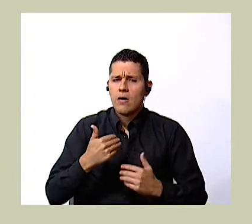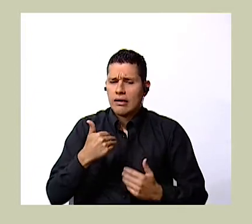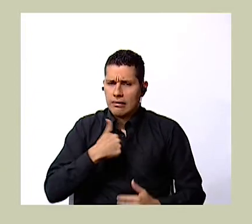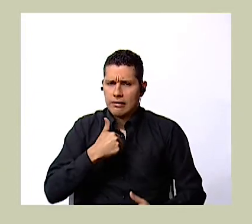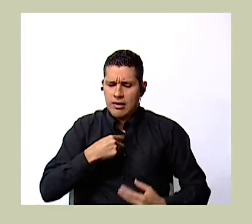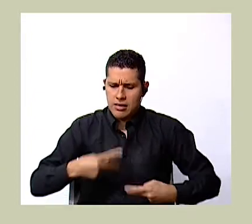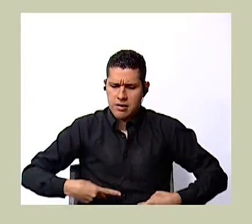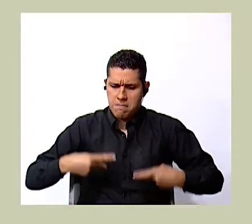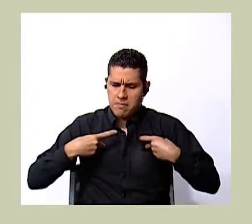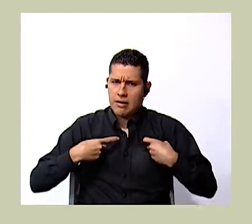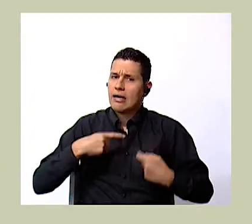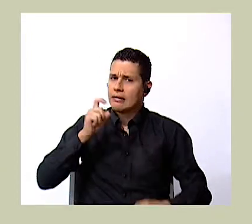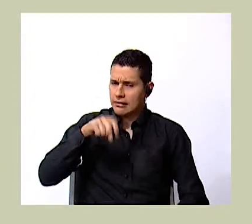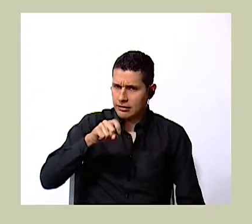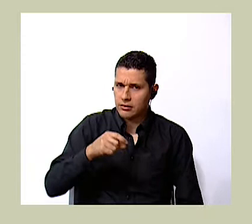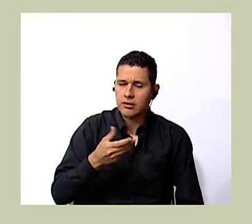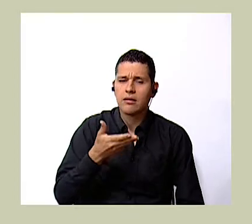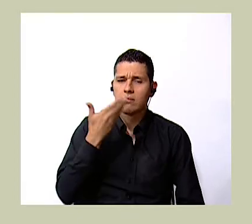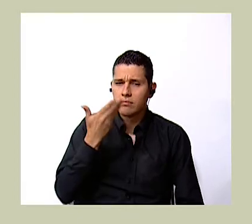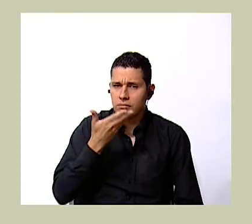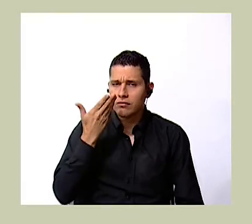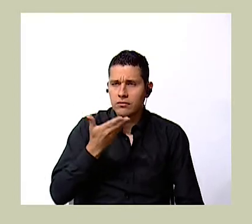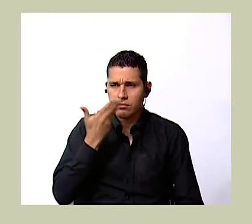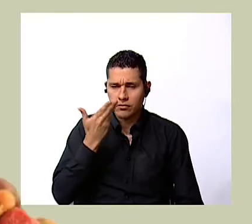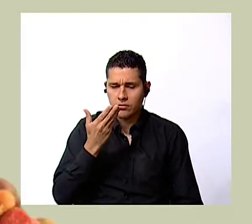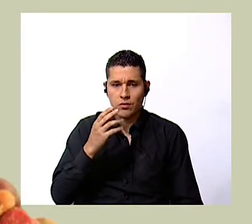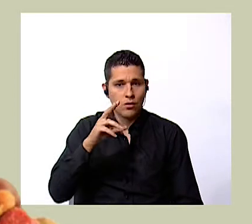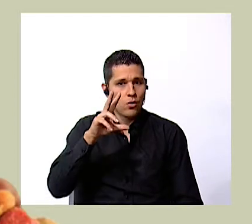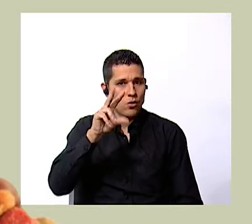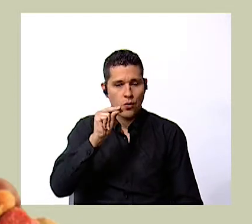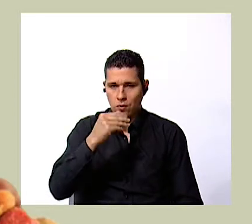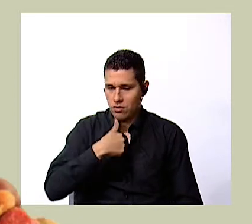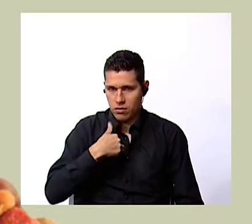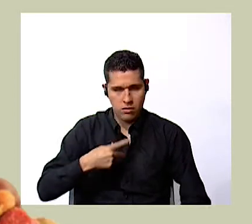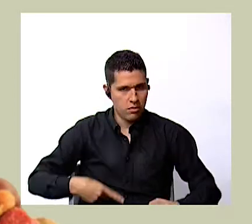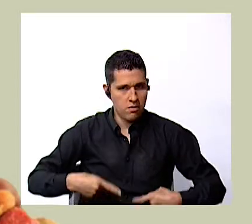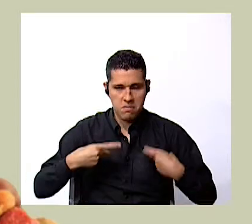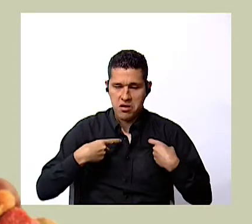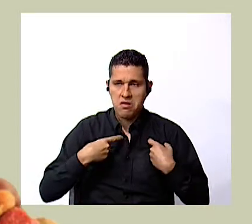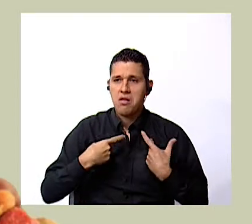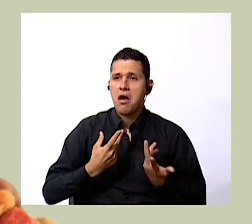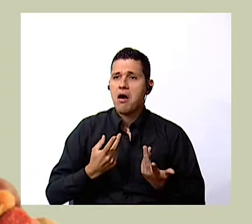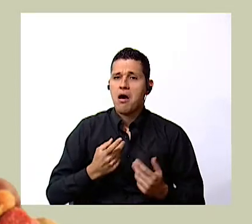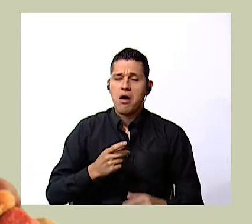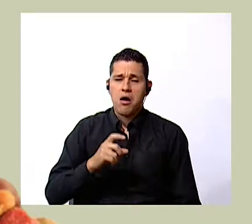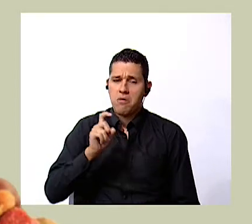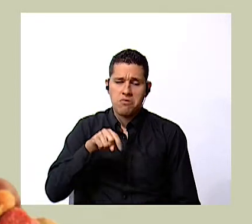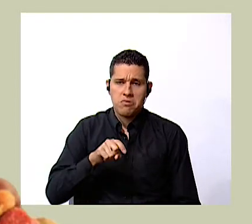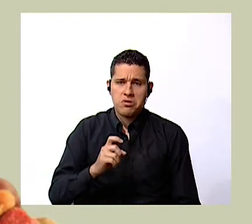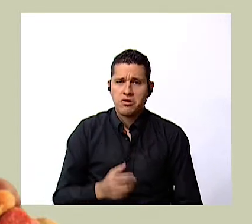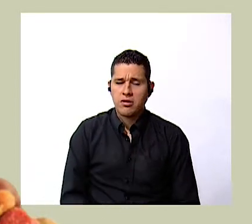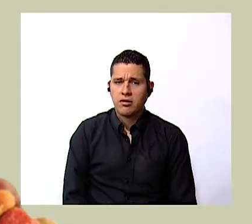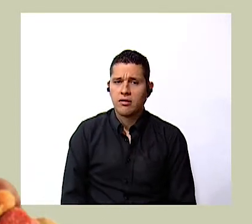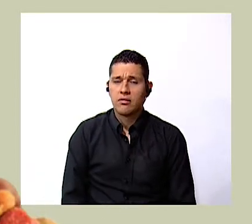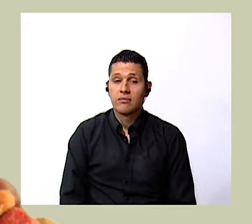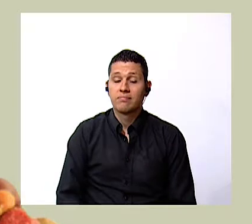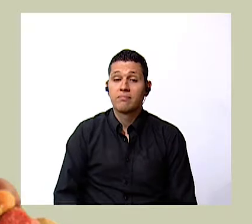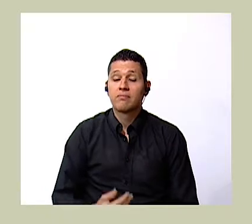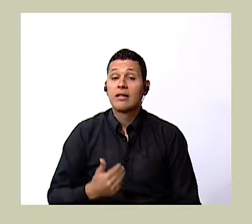non-living things do not need air non-living things need food